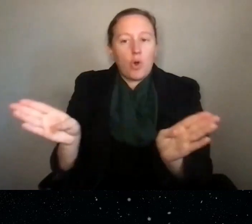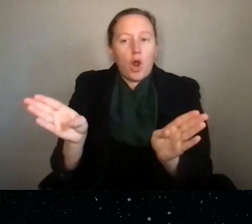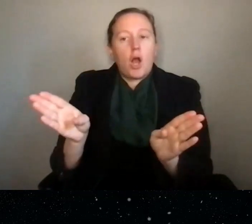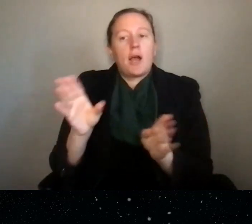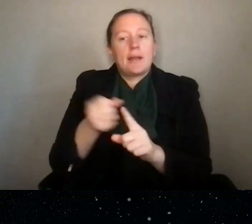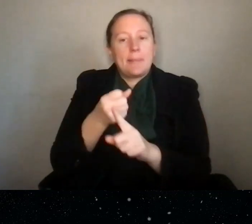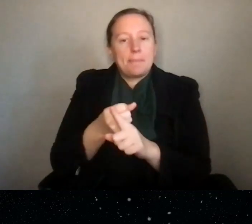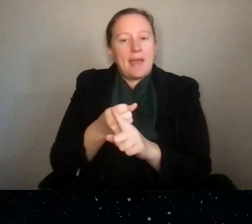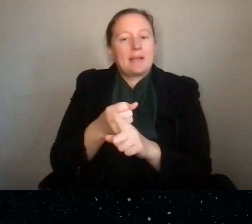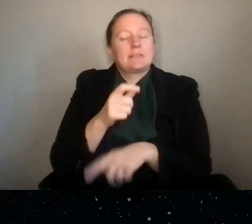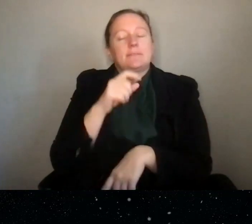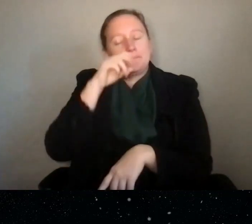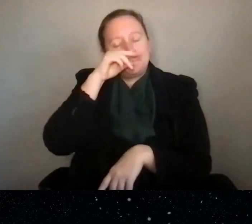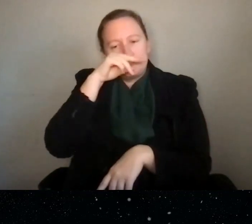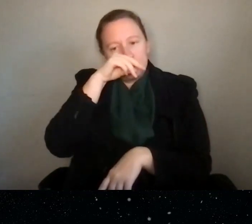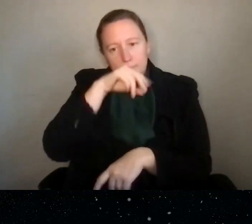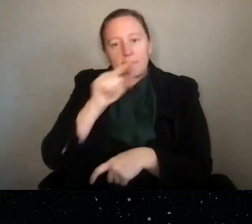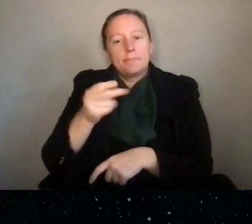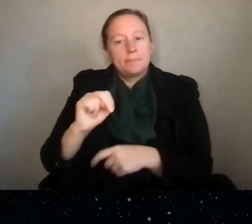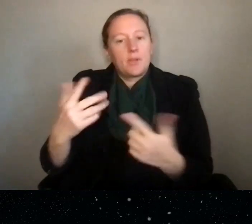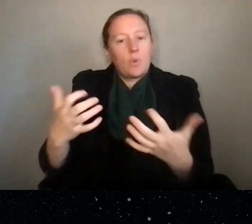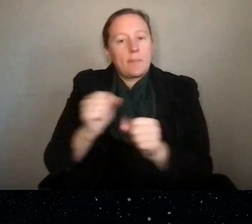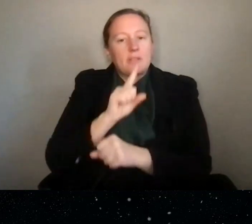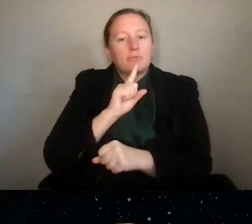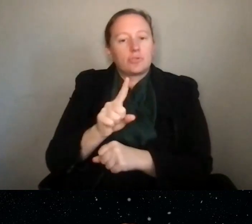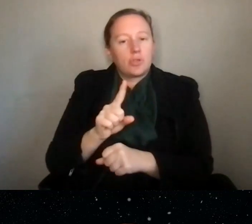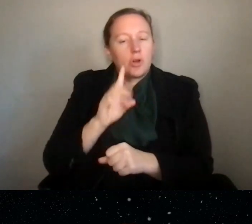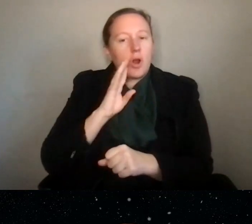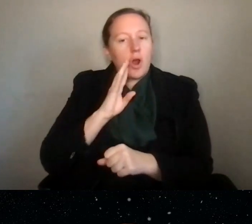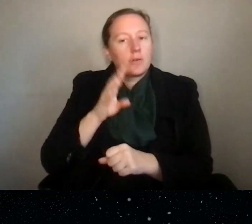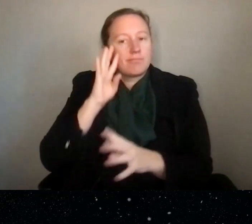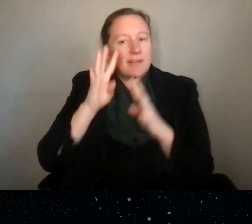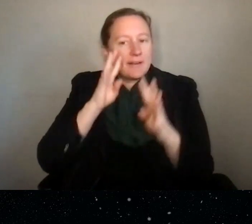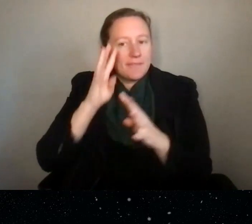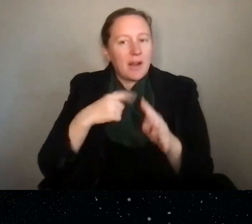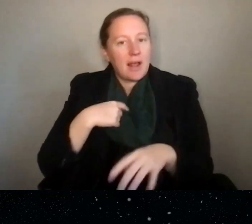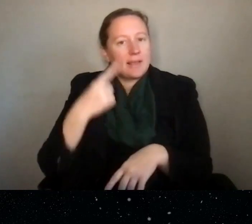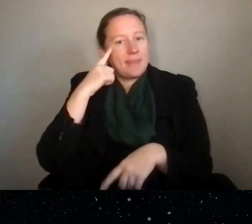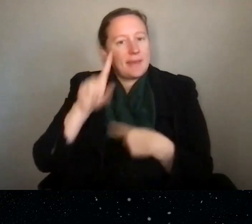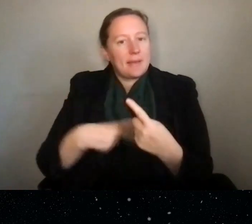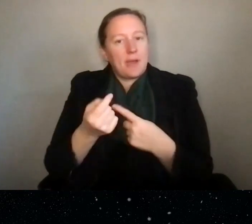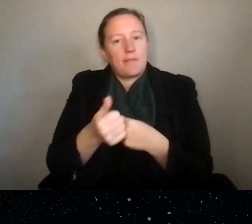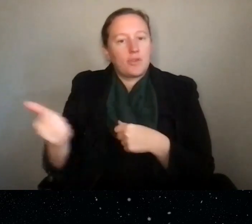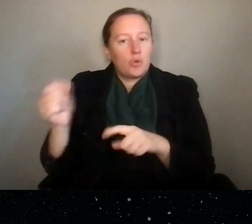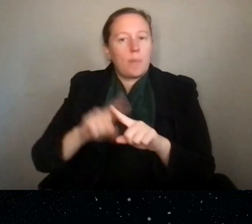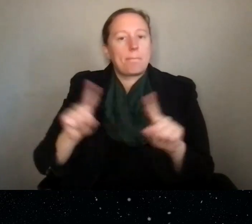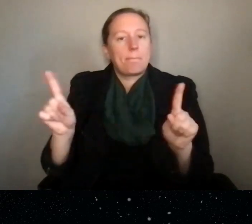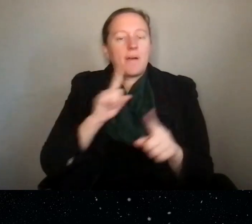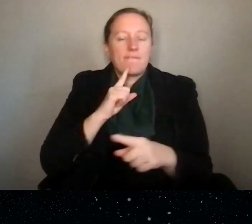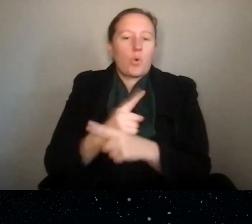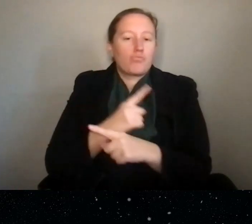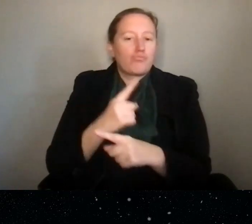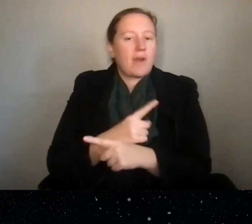a specific way, then you want to make sure you are proposing innovative. But in a regular